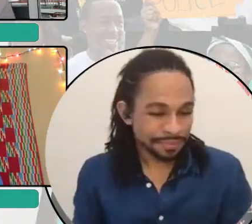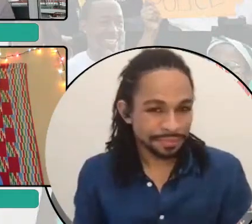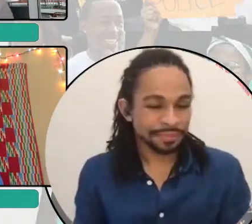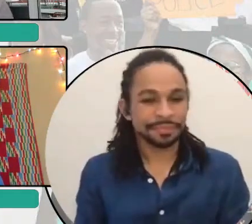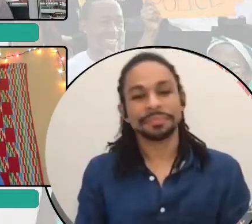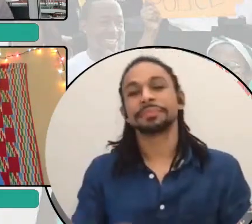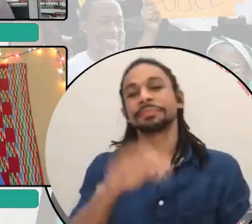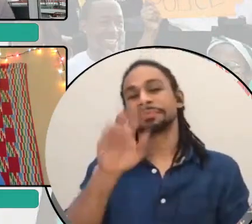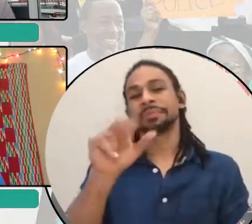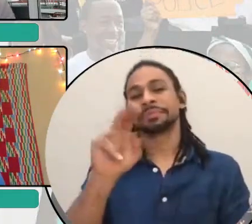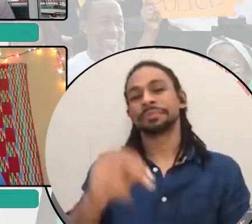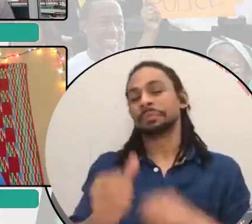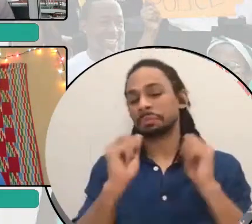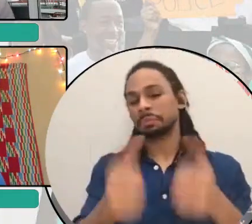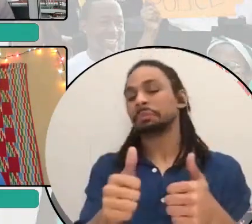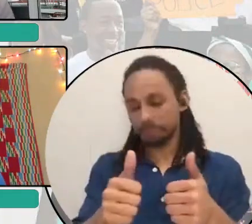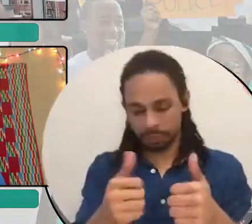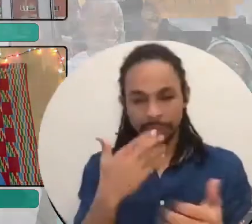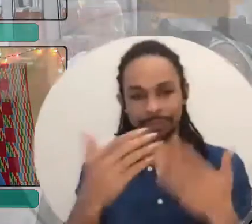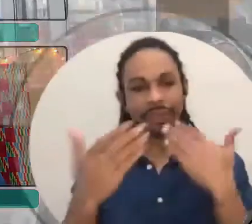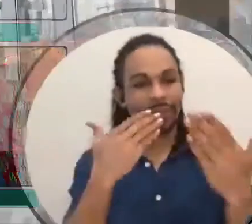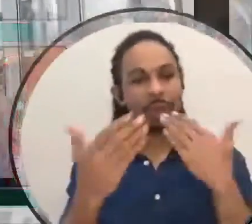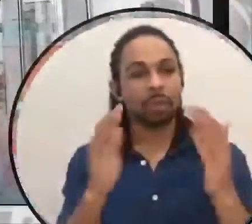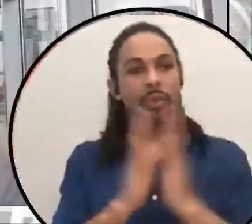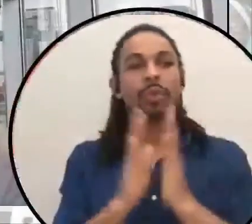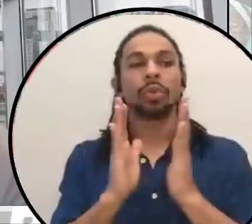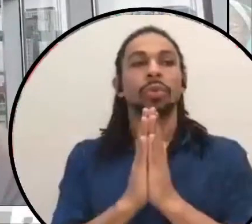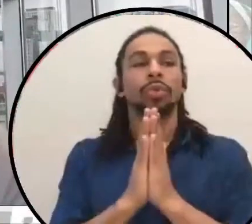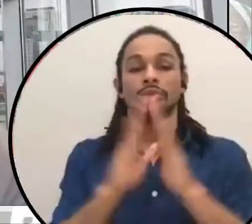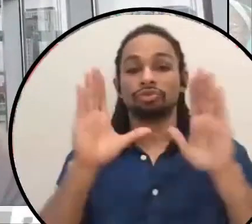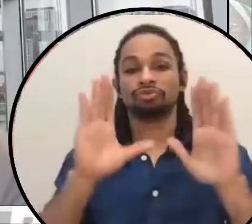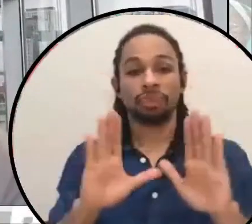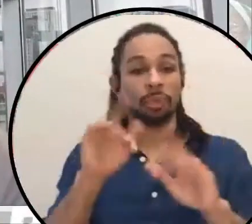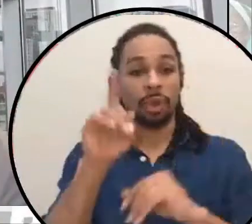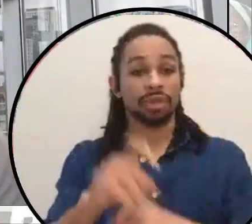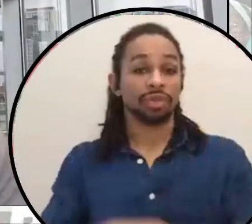Thank you. Uh, great question. So